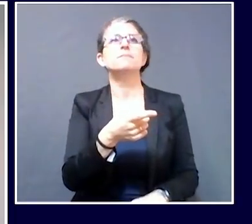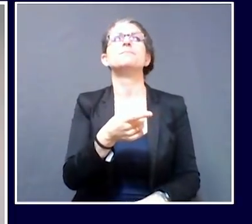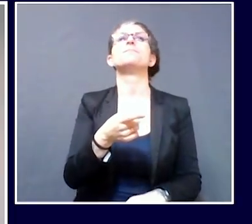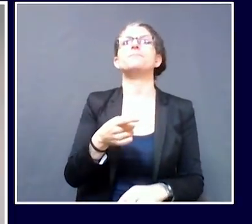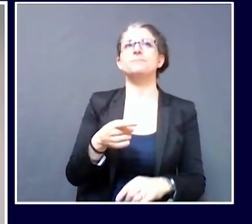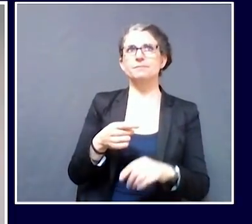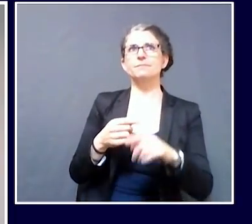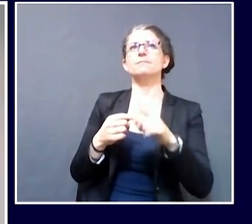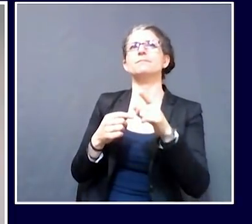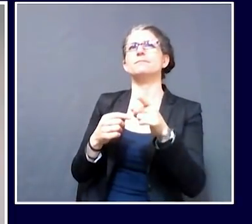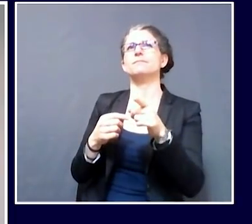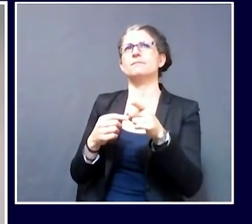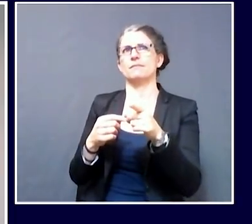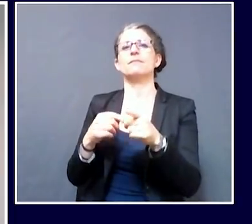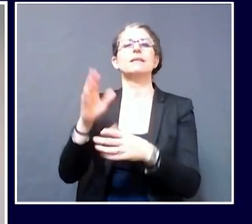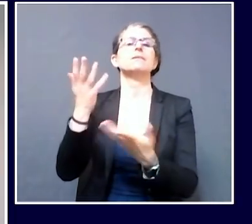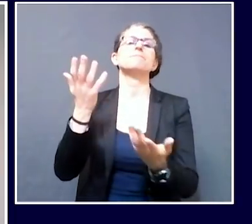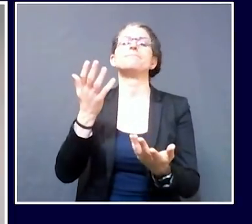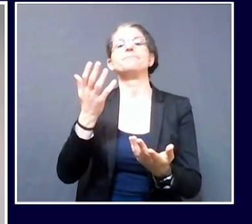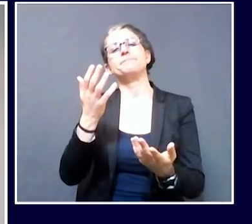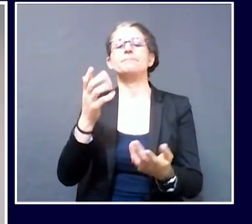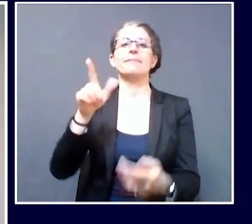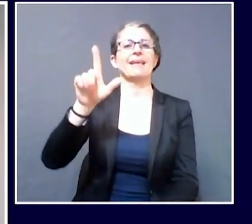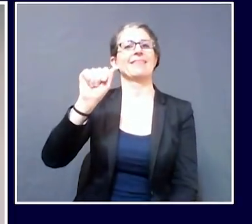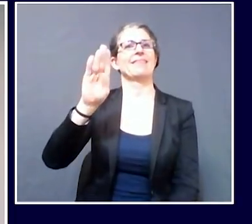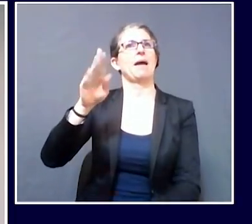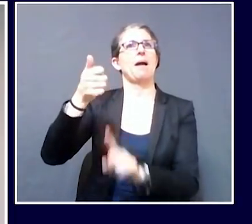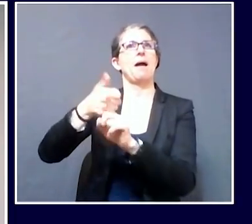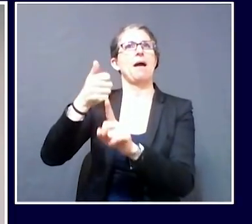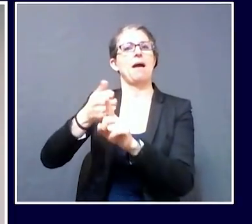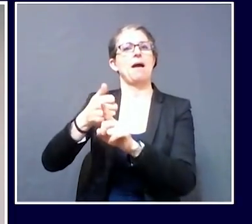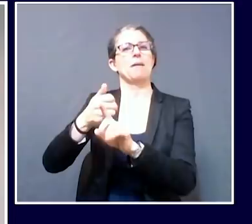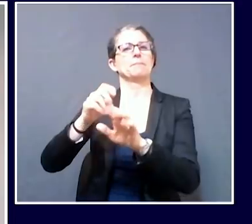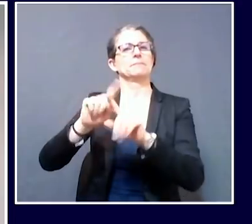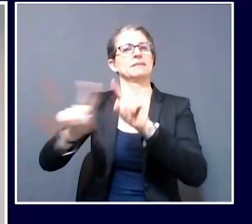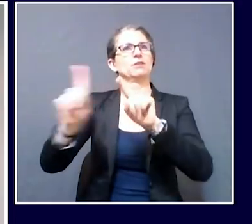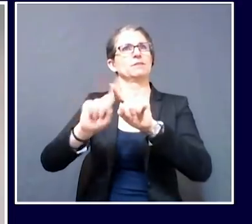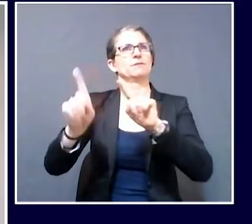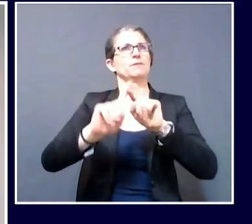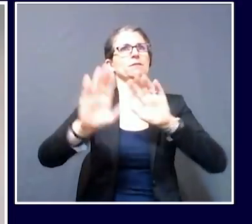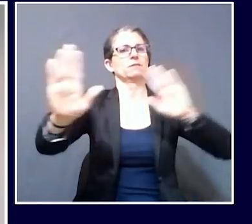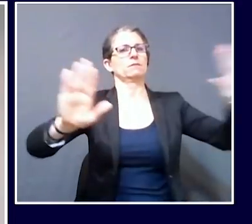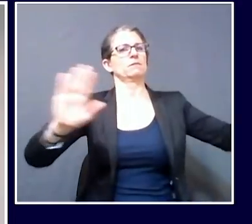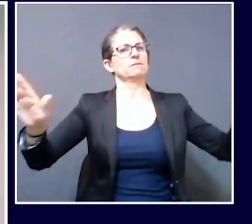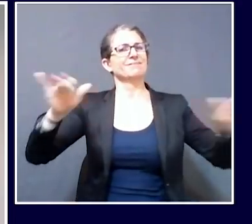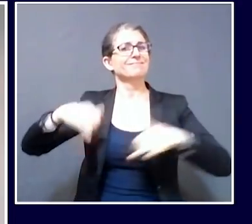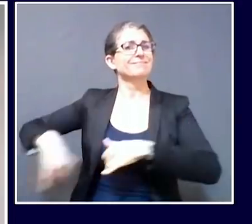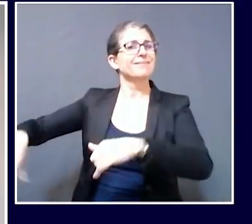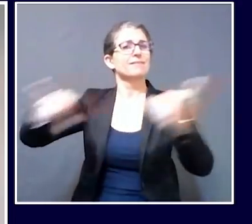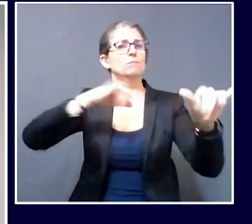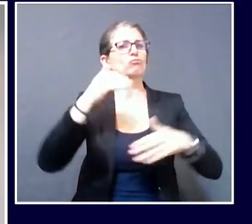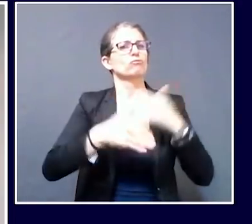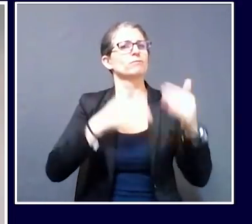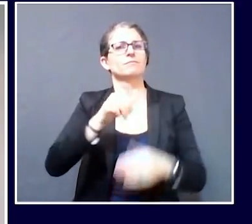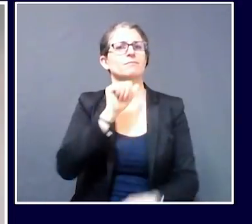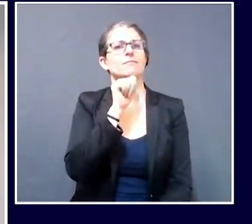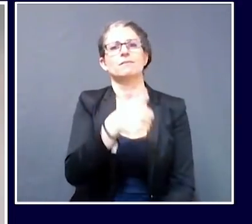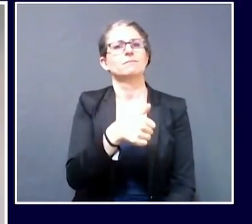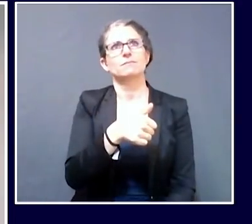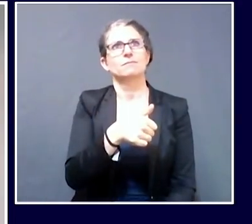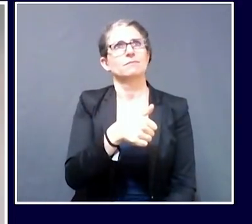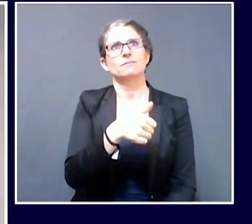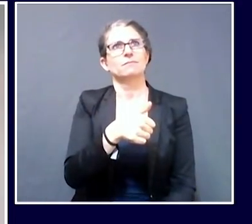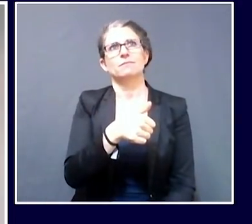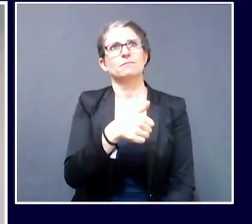laboratory to laboratory based on whether the laboratory indicates how the specimen was collected. And different laboratories